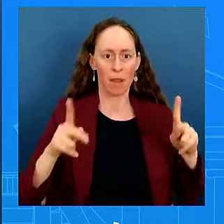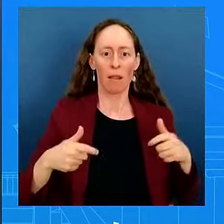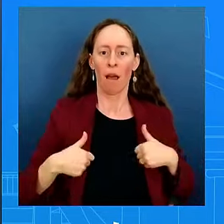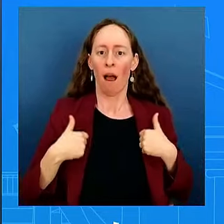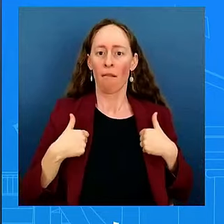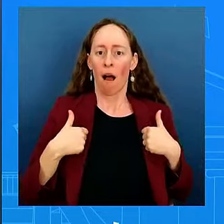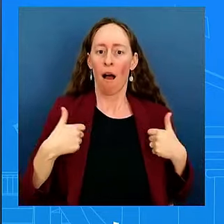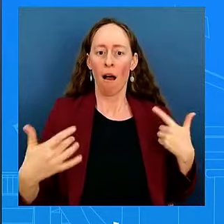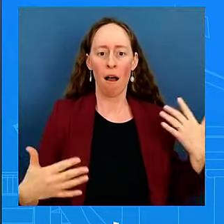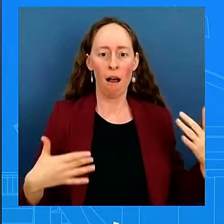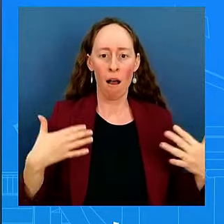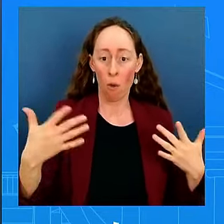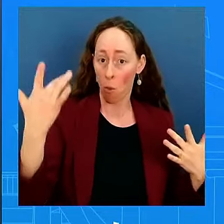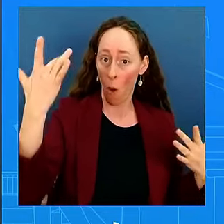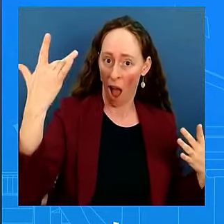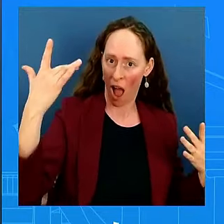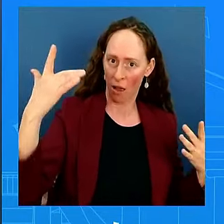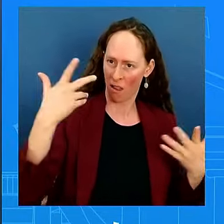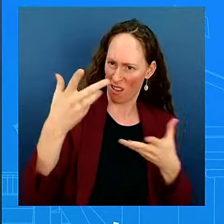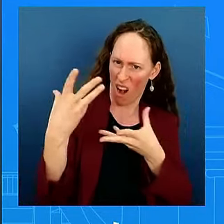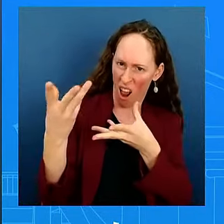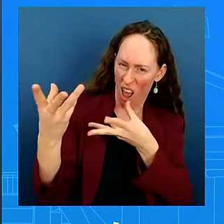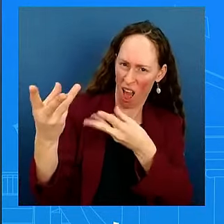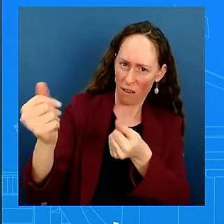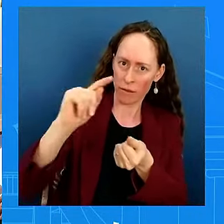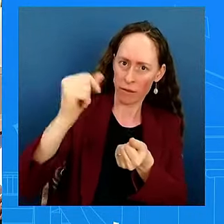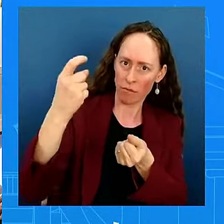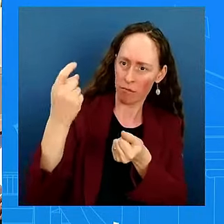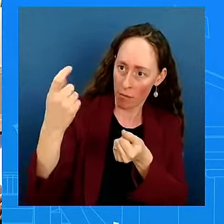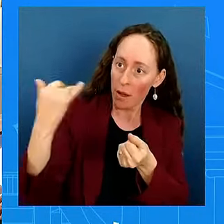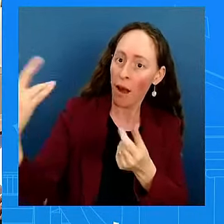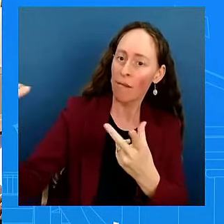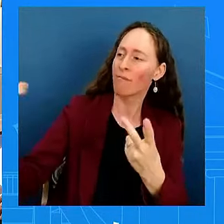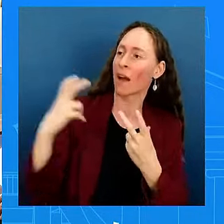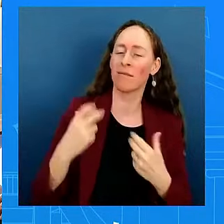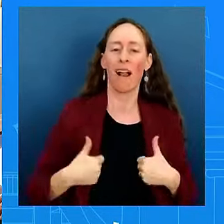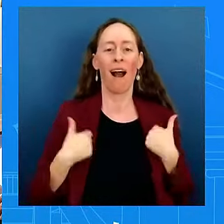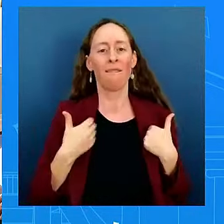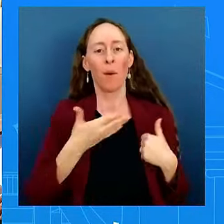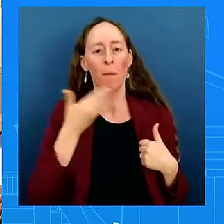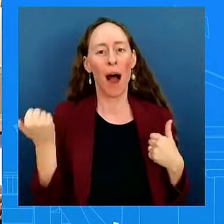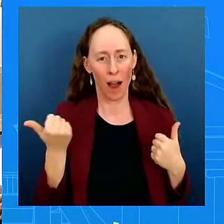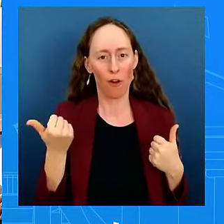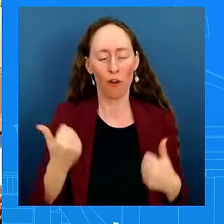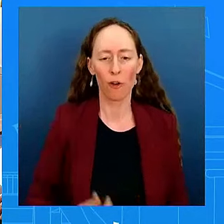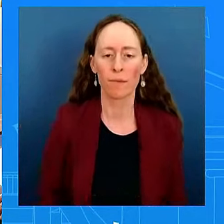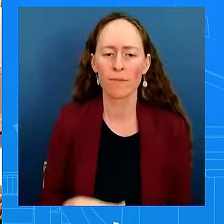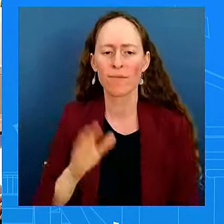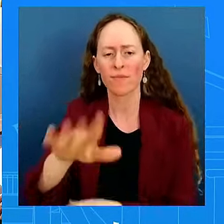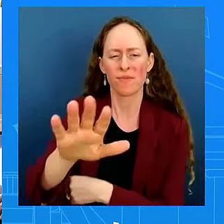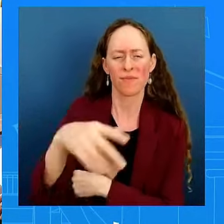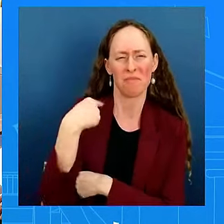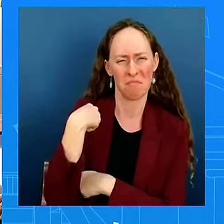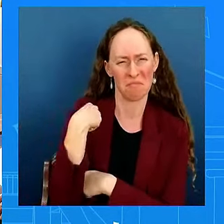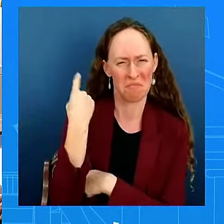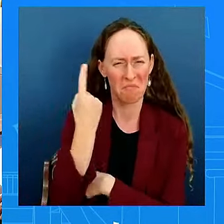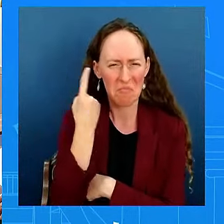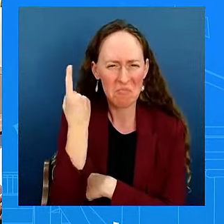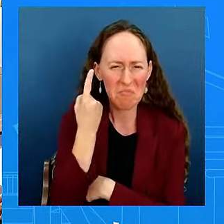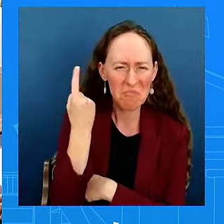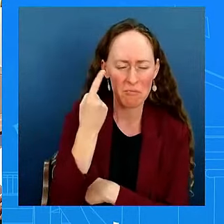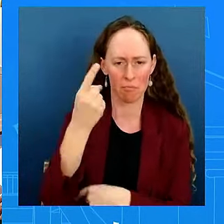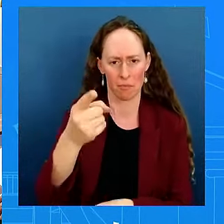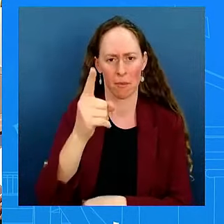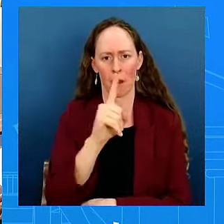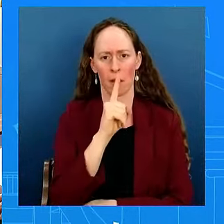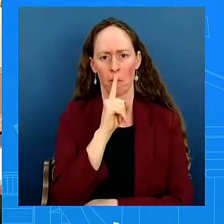Hi, Tom. Thanks for doing this. There's one word that I did not hear in your remarks, and that's Bidenomics. So is this infrastructure spending part